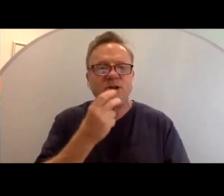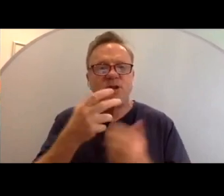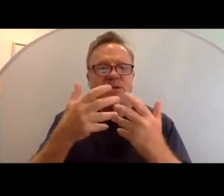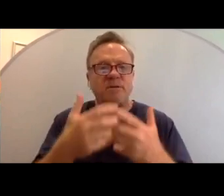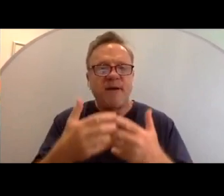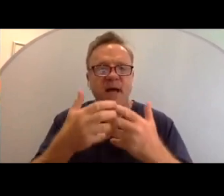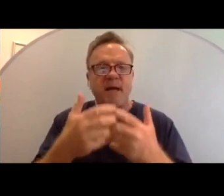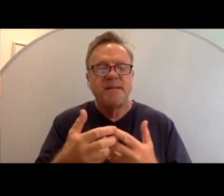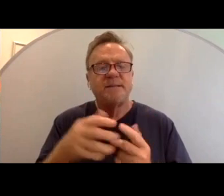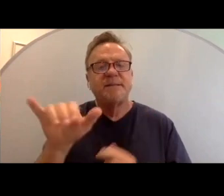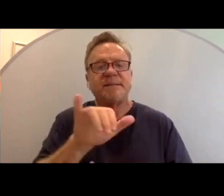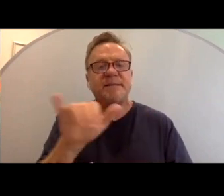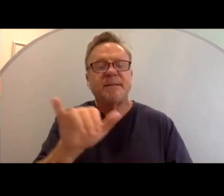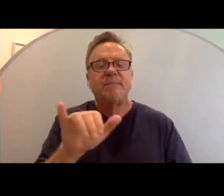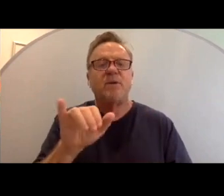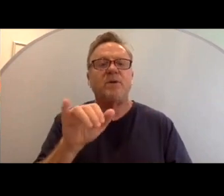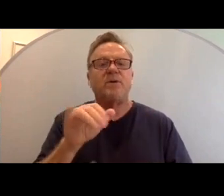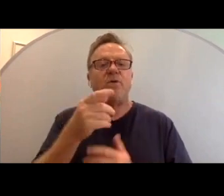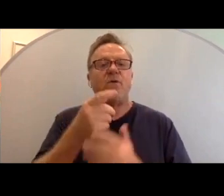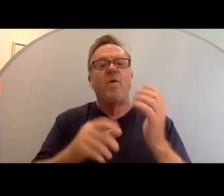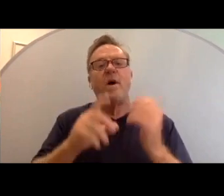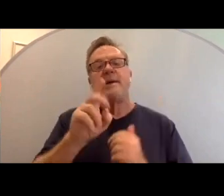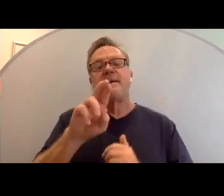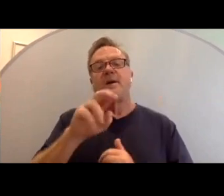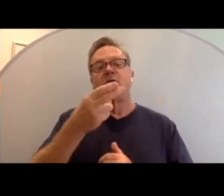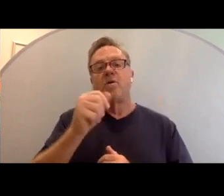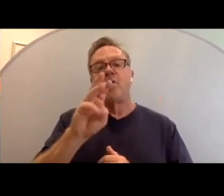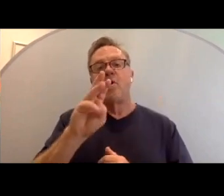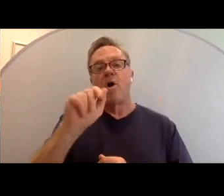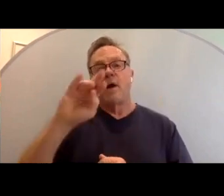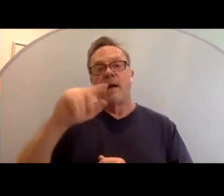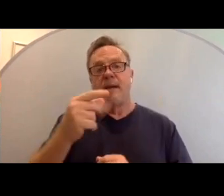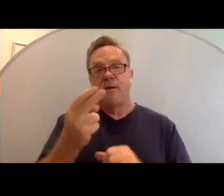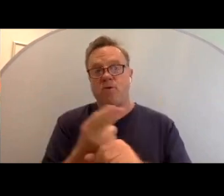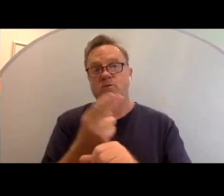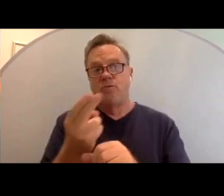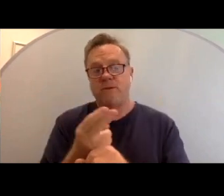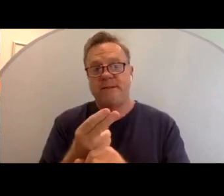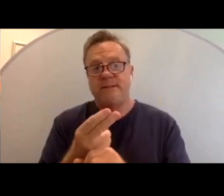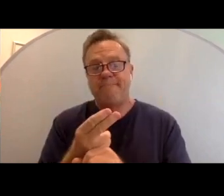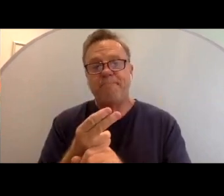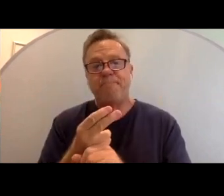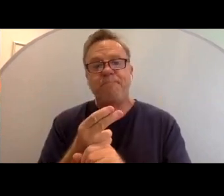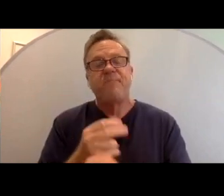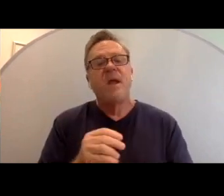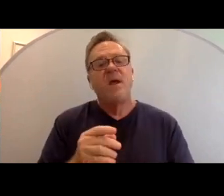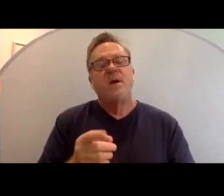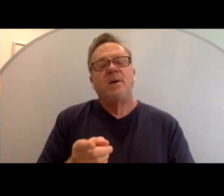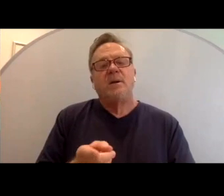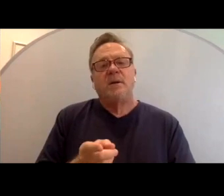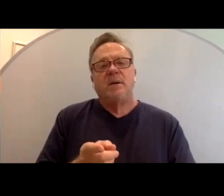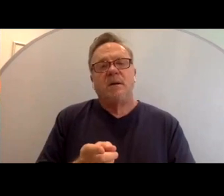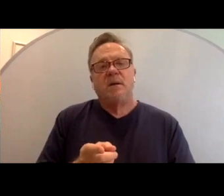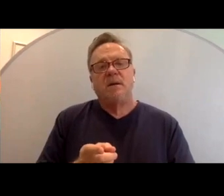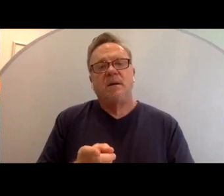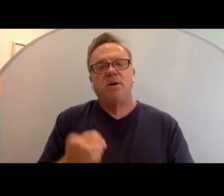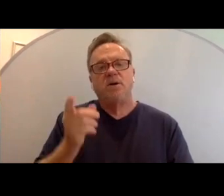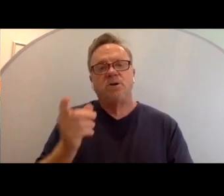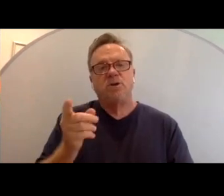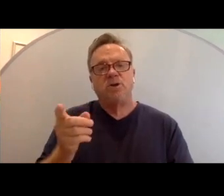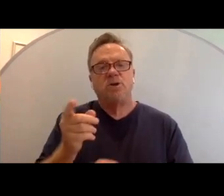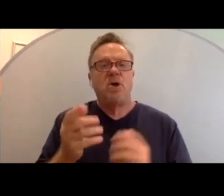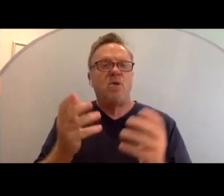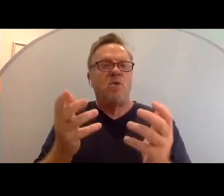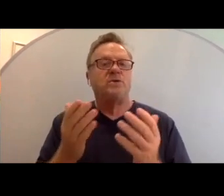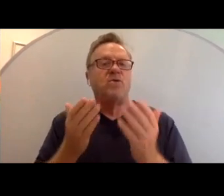similar to what Dr. Hawking used. And she, by the way, wants to